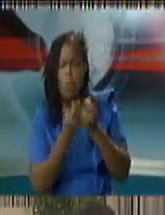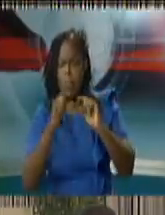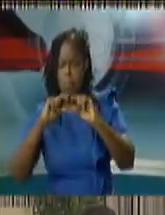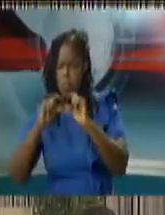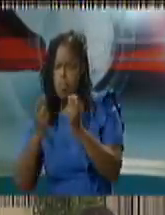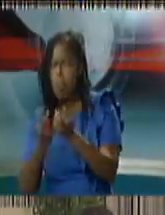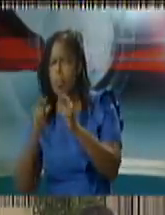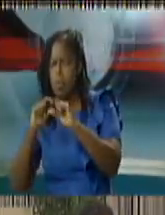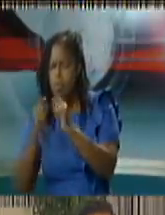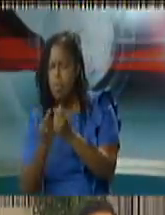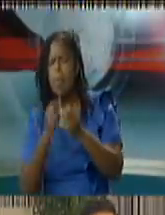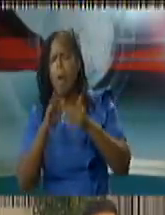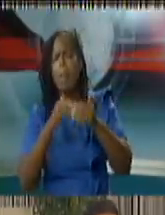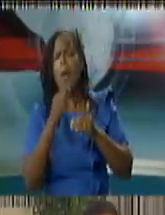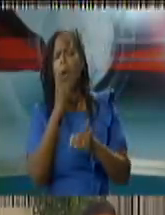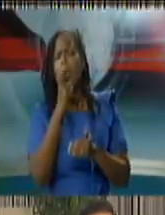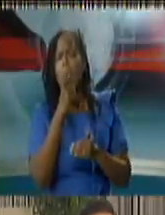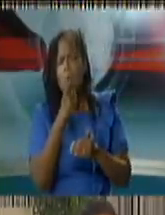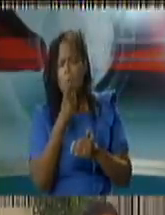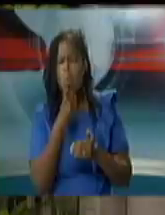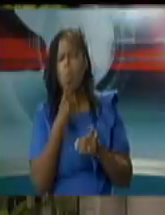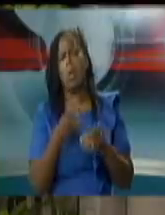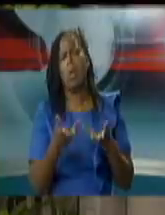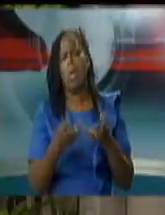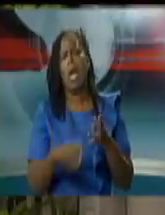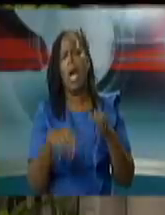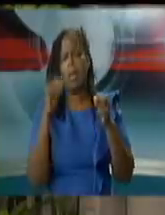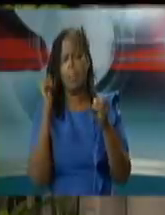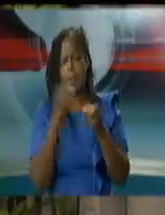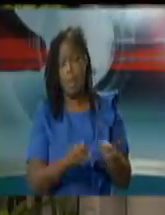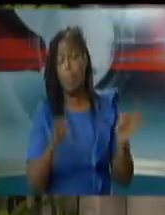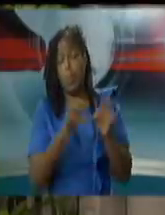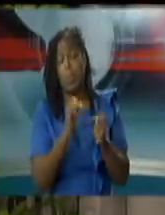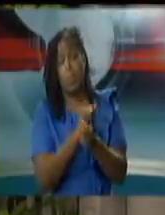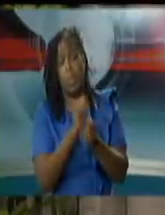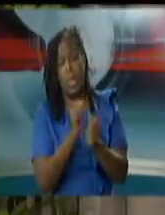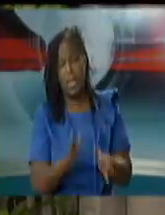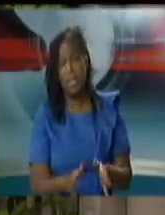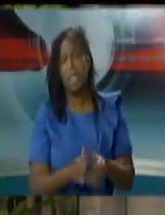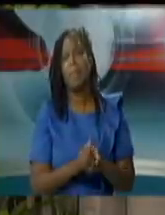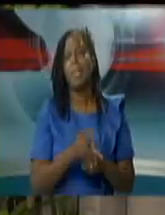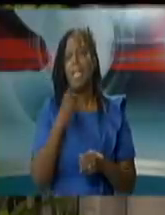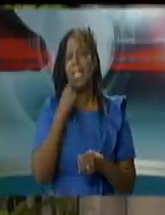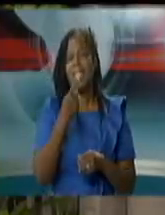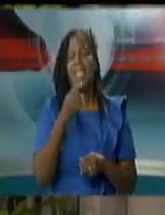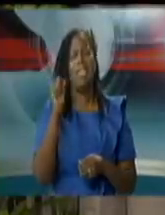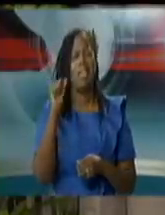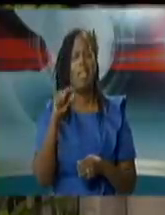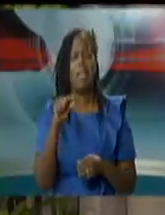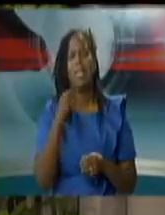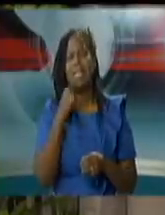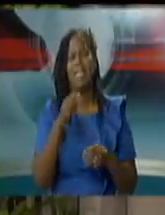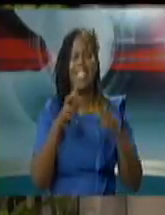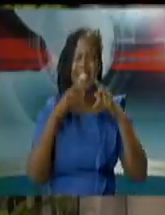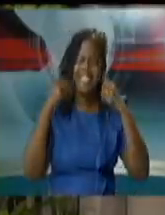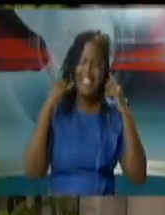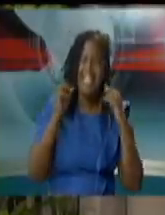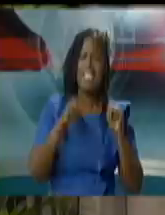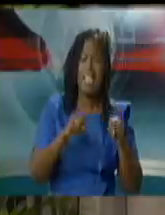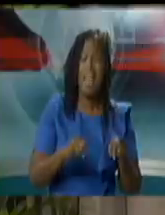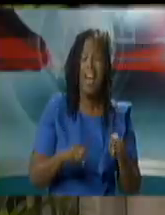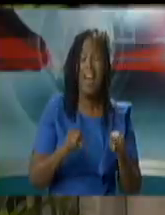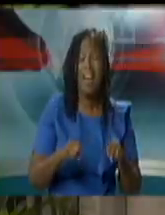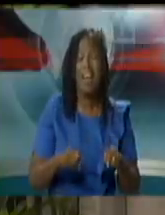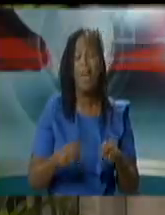questions um roadblocks yes we have a very aggressive and active commissioner of police and minister of national security